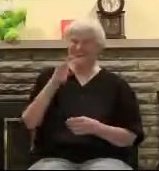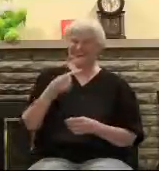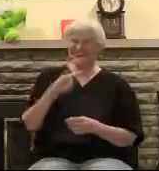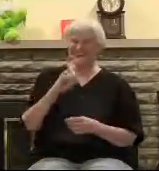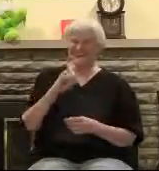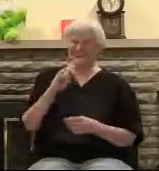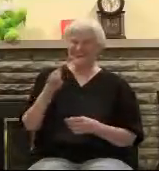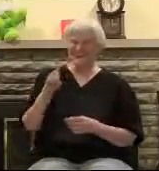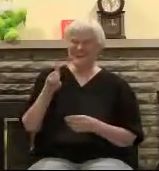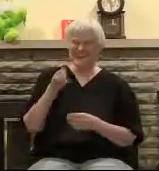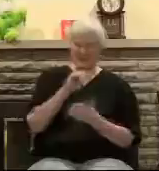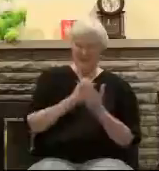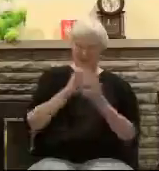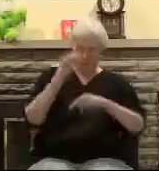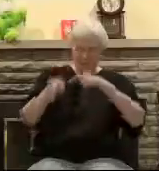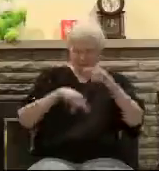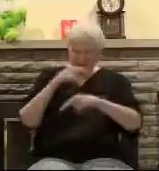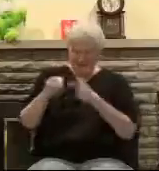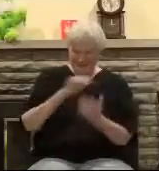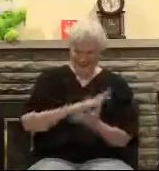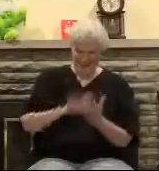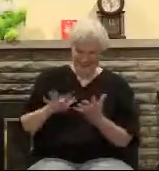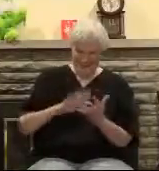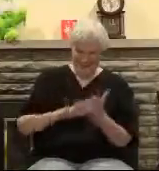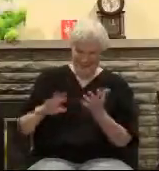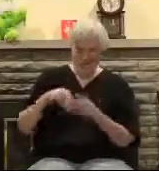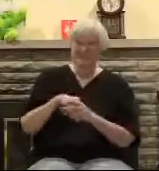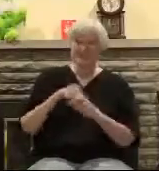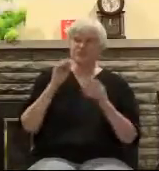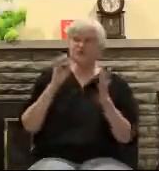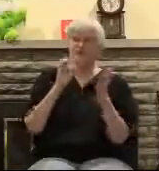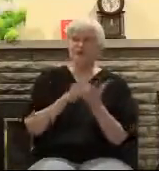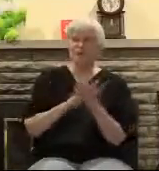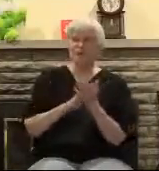it was based in truth, but it was mythologized.